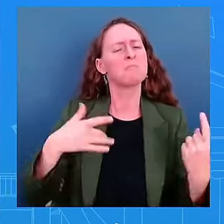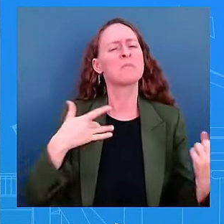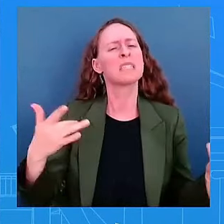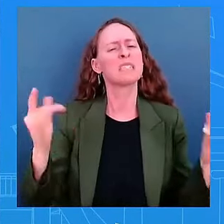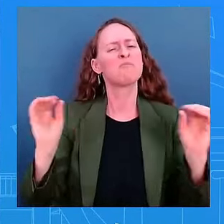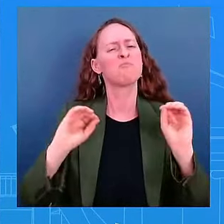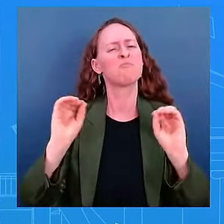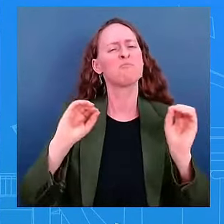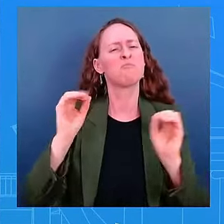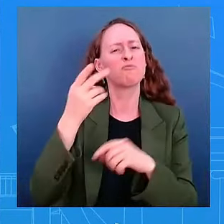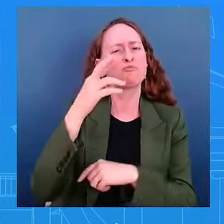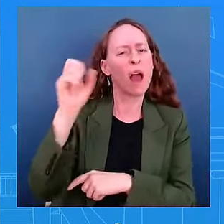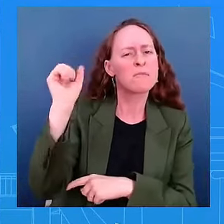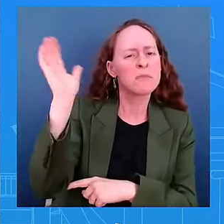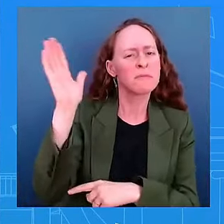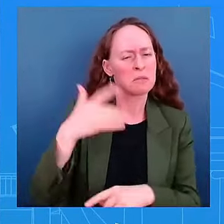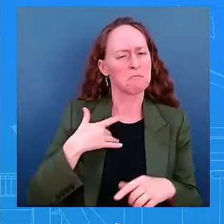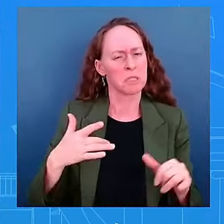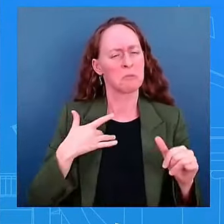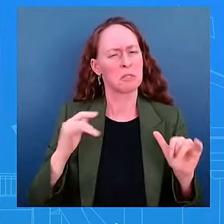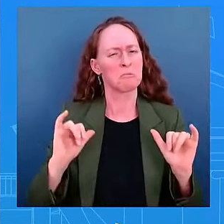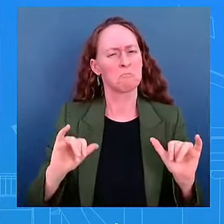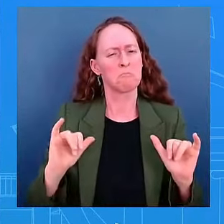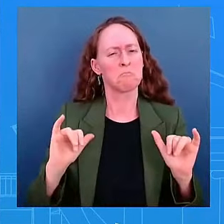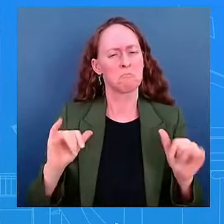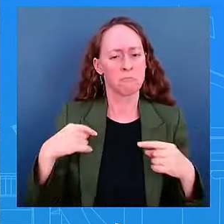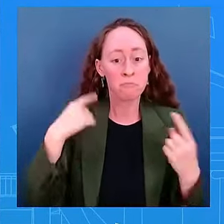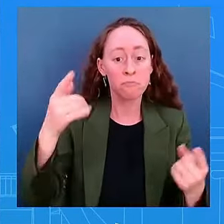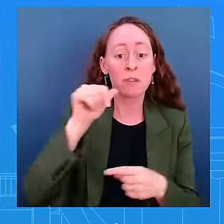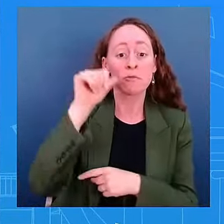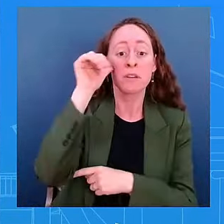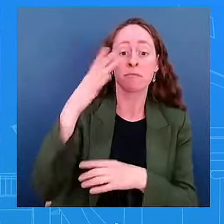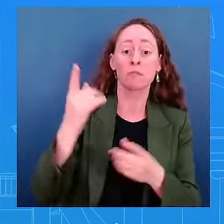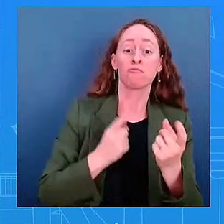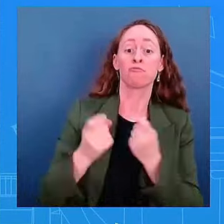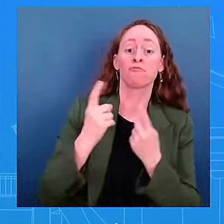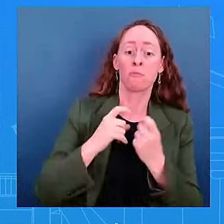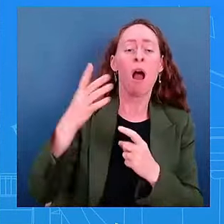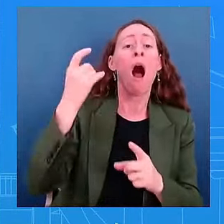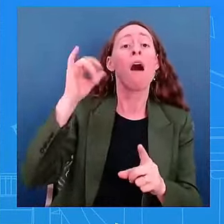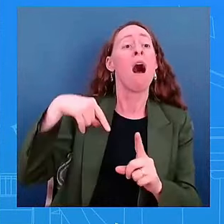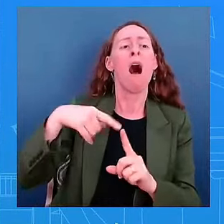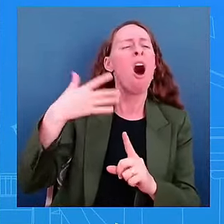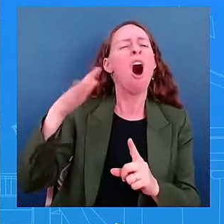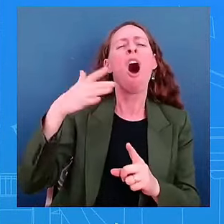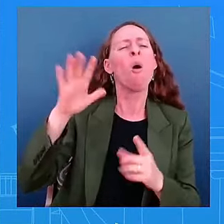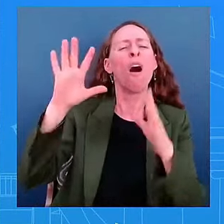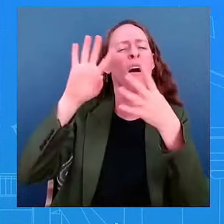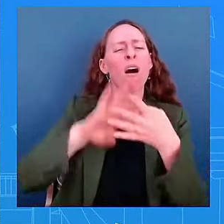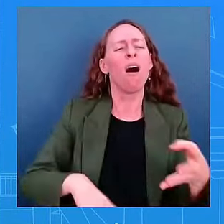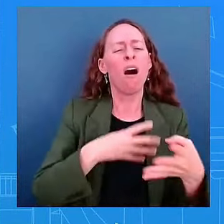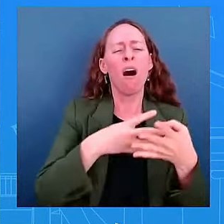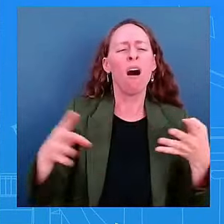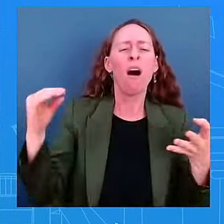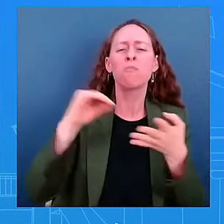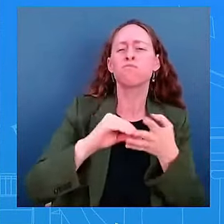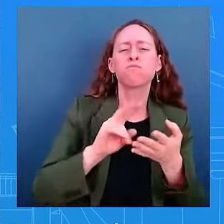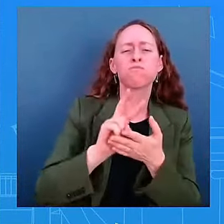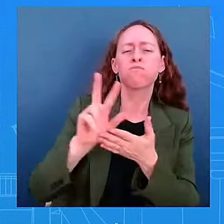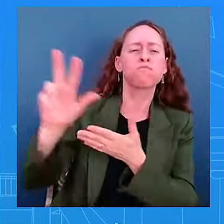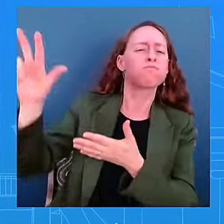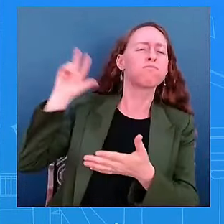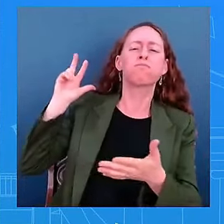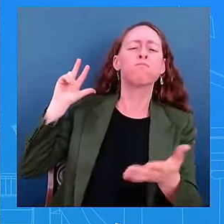yesterday was on the books for about two, three weeks. It was way before, way before the president made his decision. That's it. Thank you.